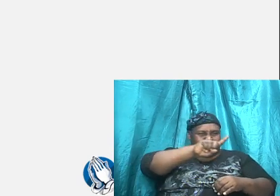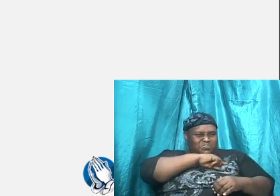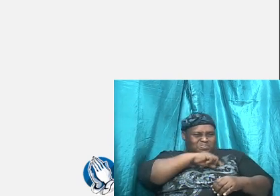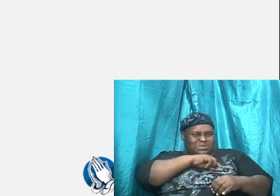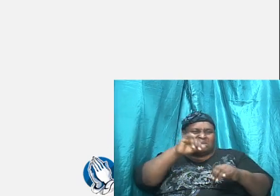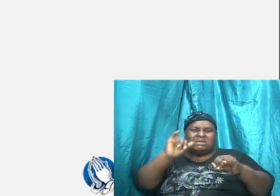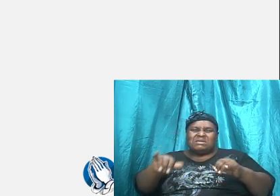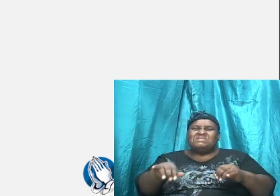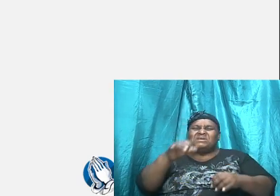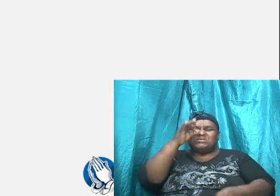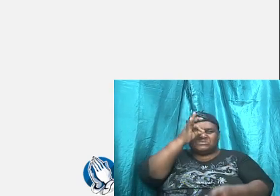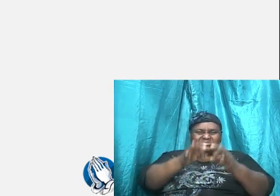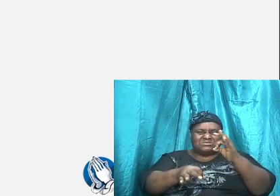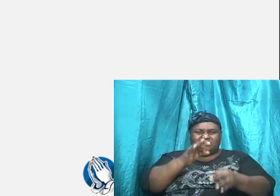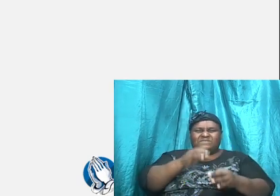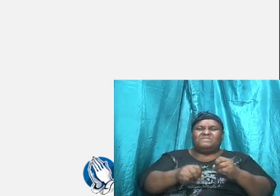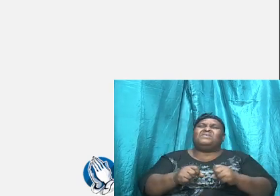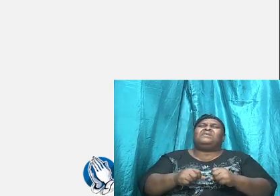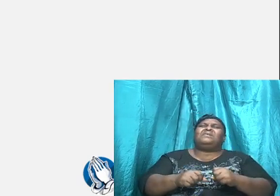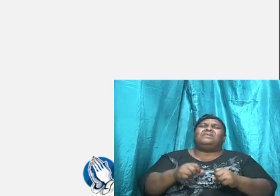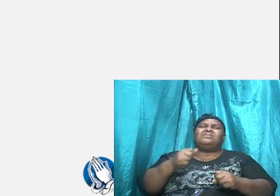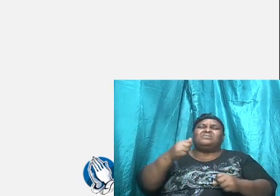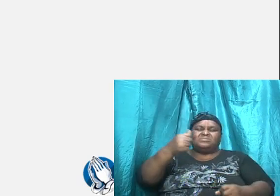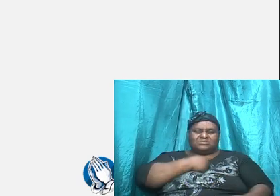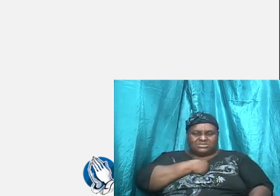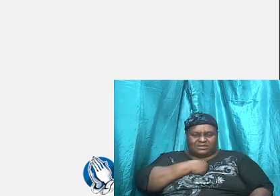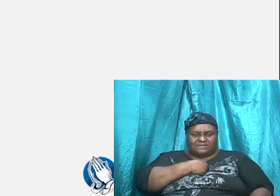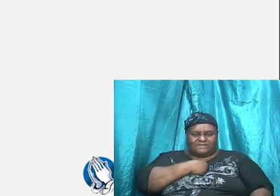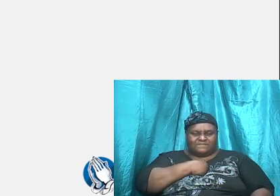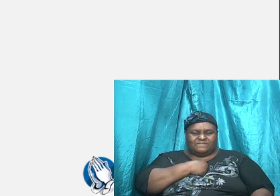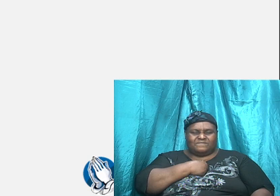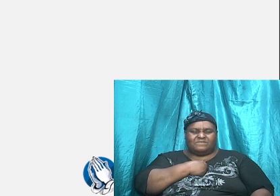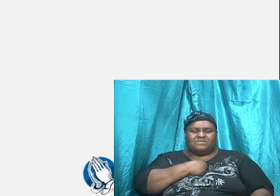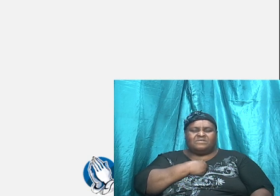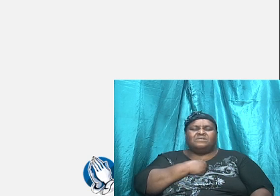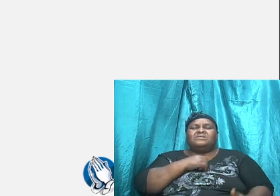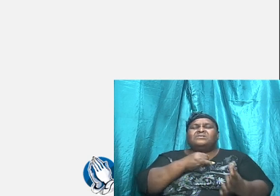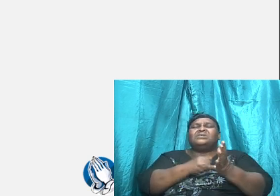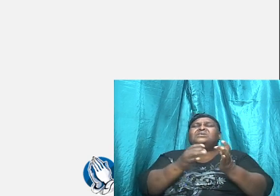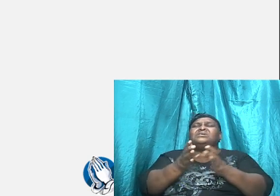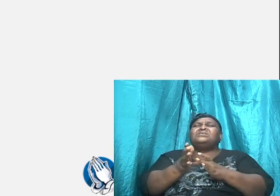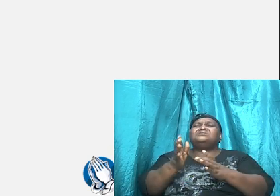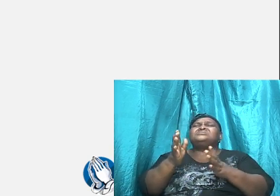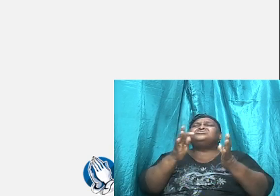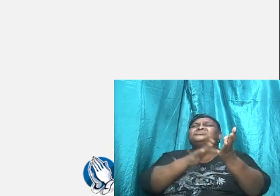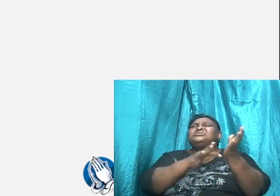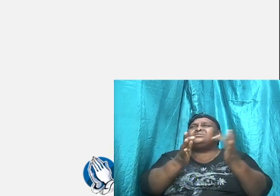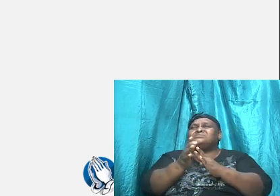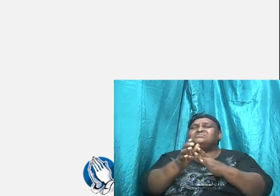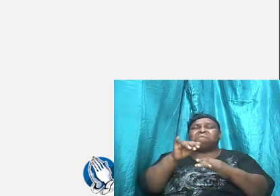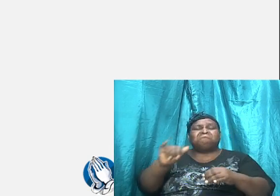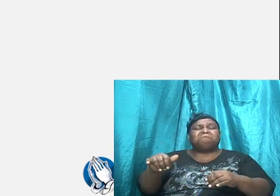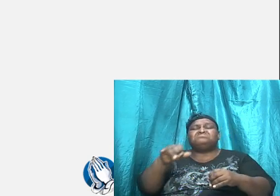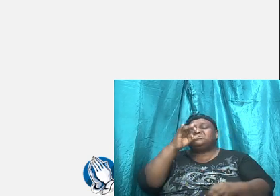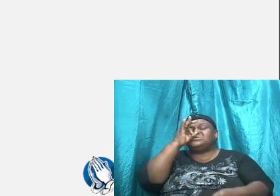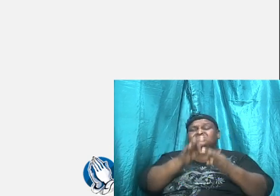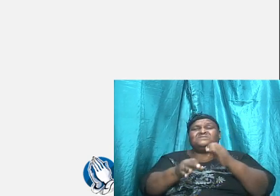justify ourselves. Right? It is Christ that justify us.